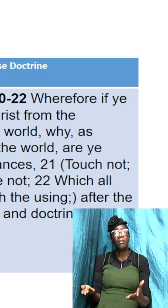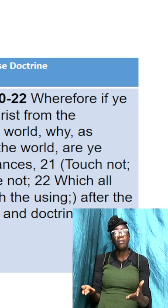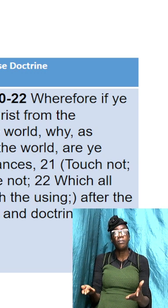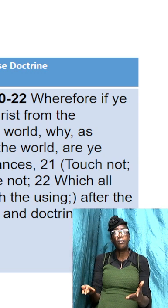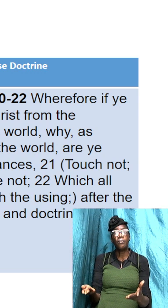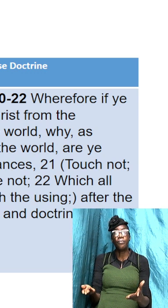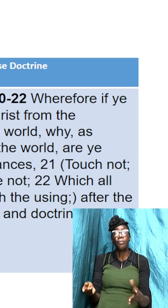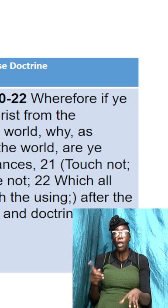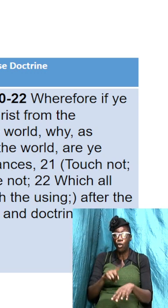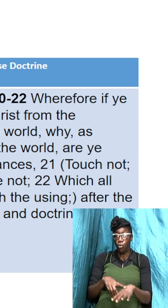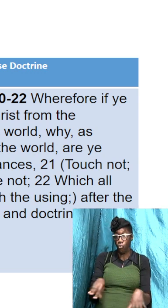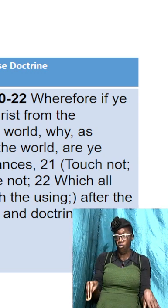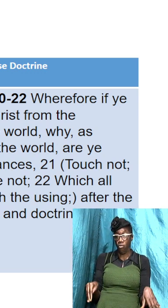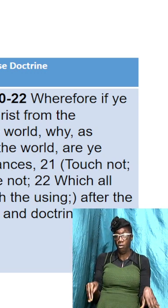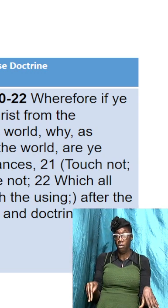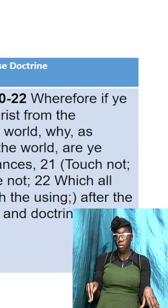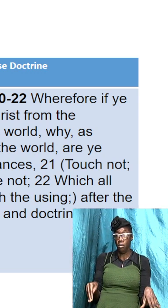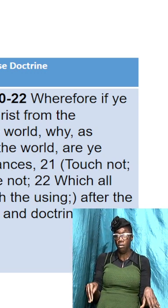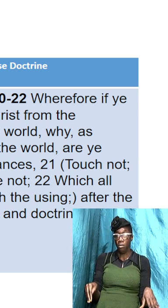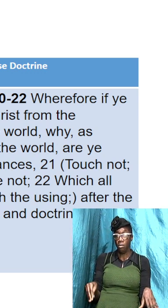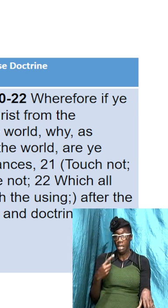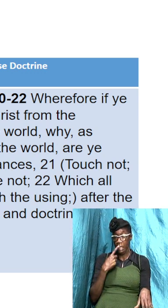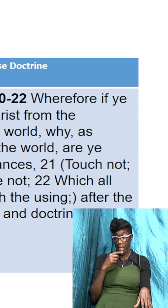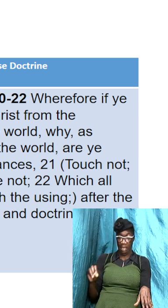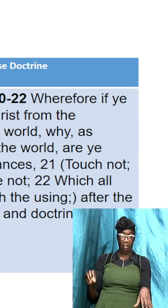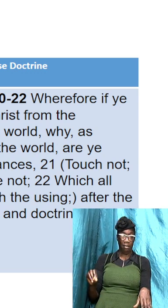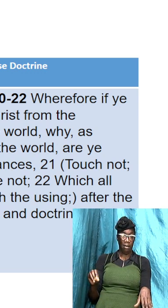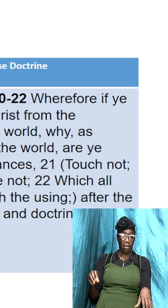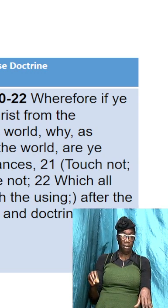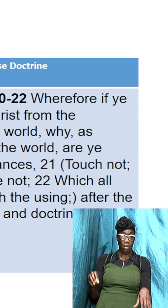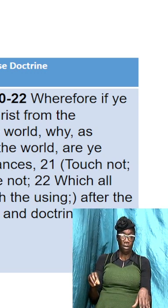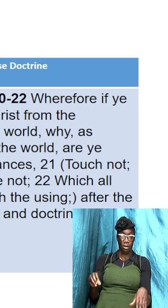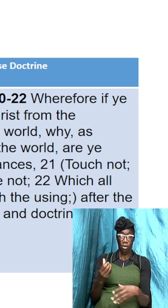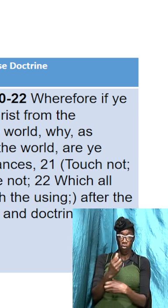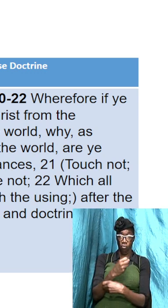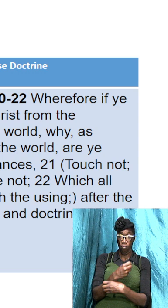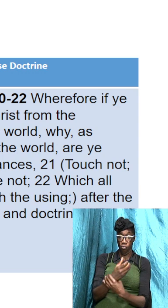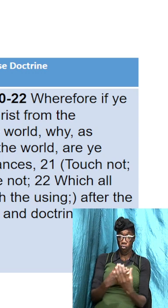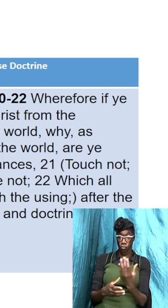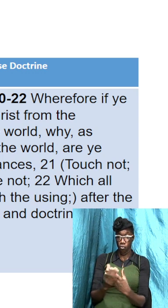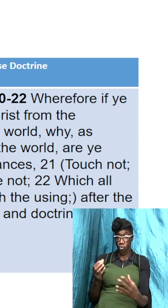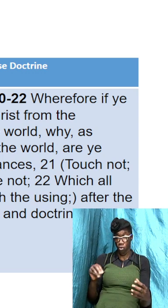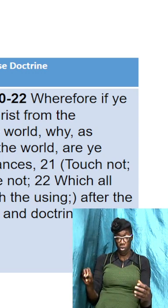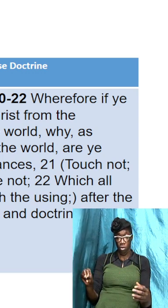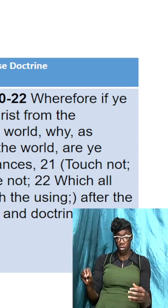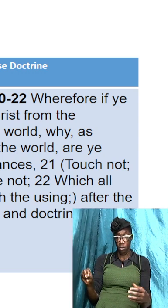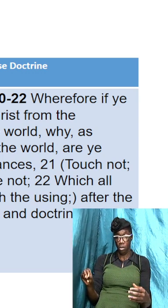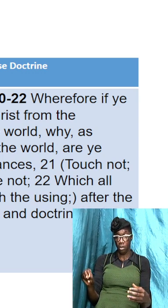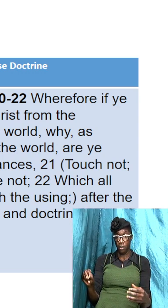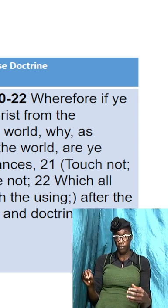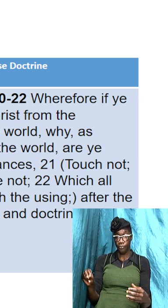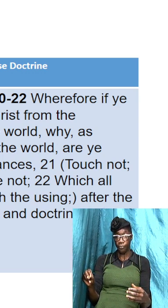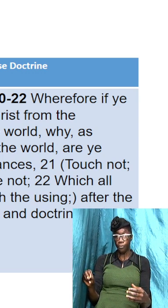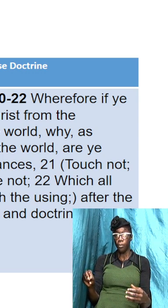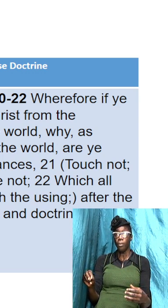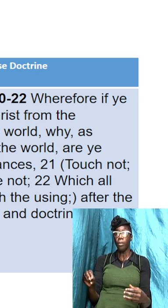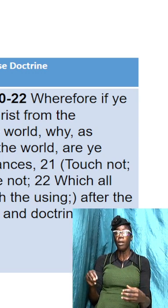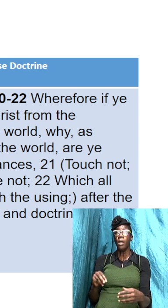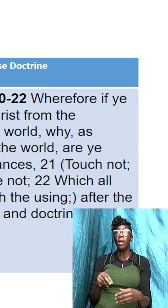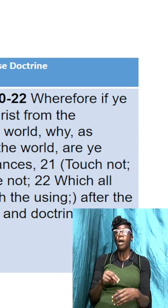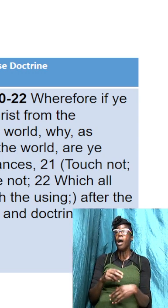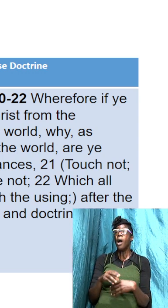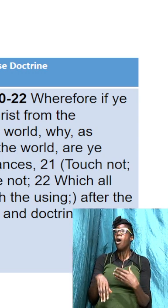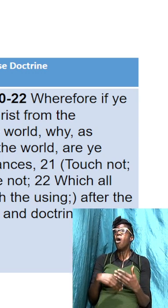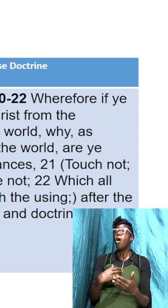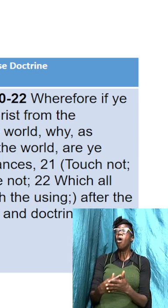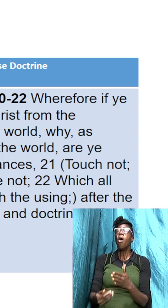touch touch not taste not handle not which are all to